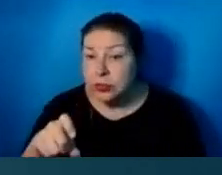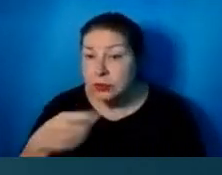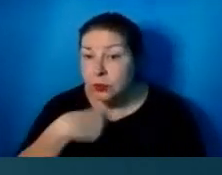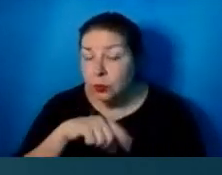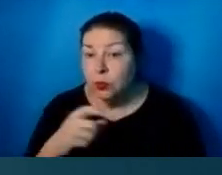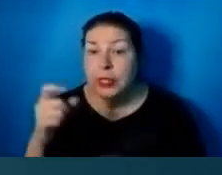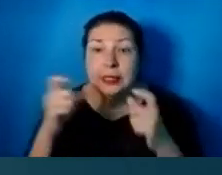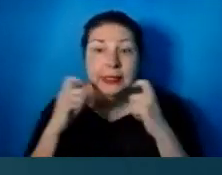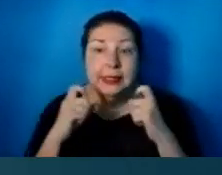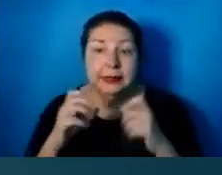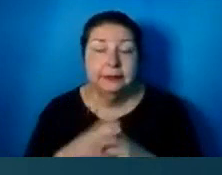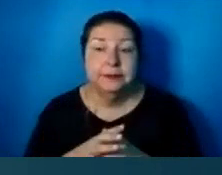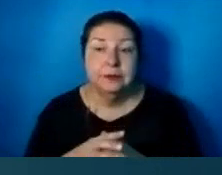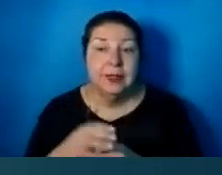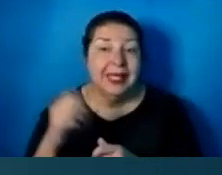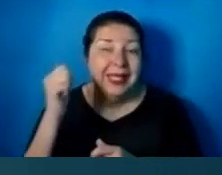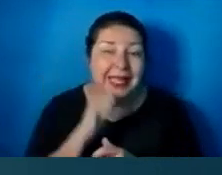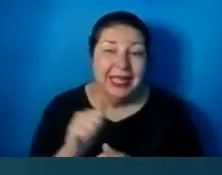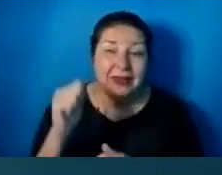We sin daily.